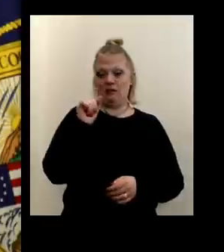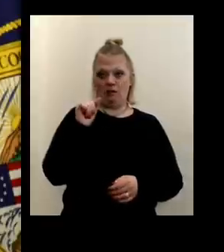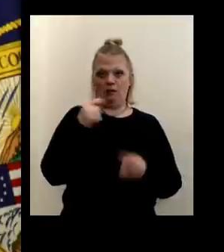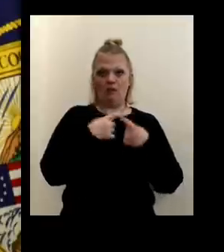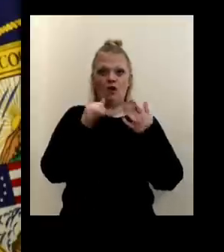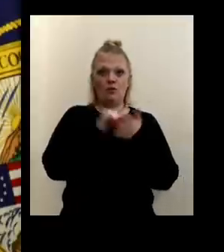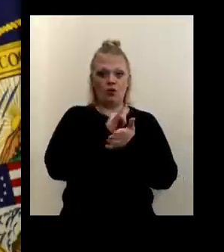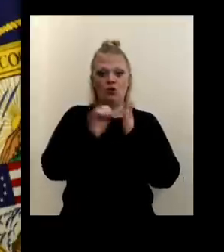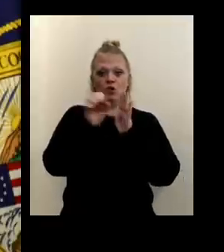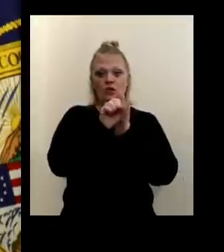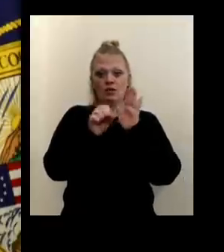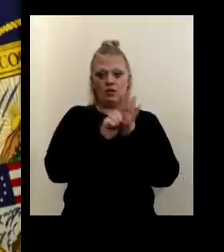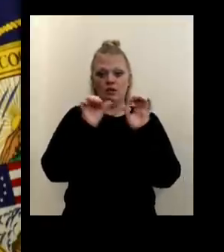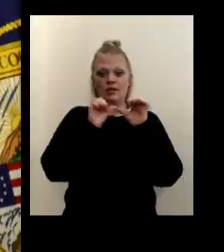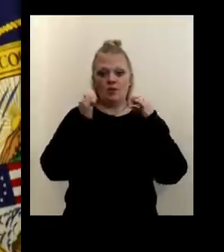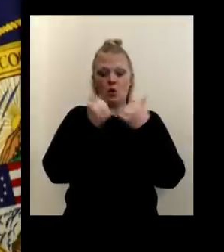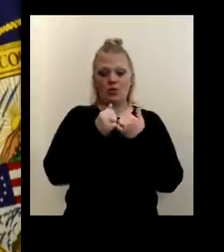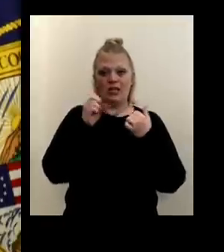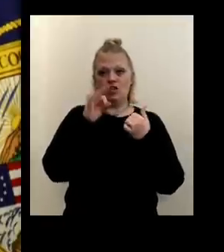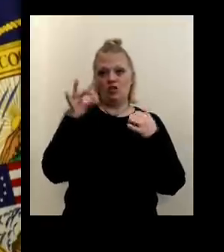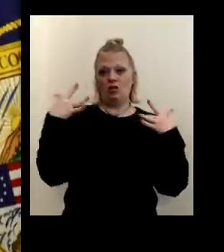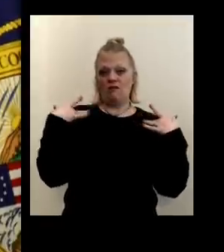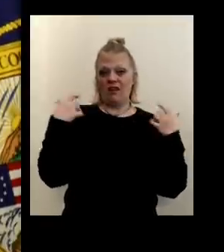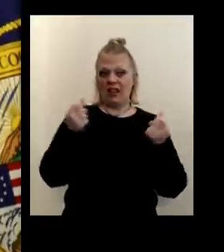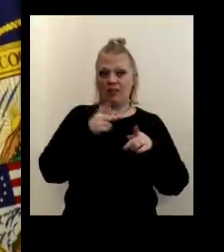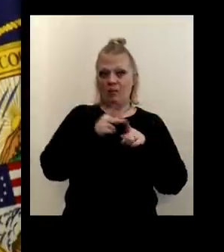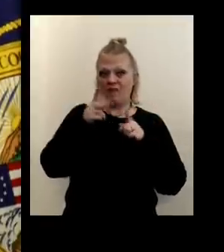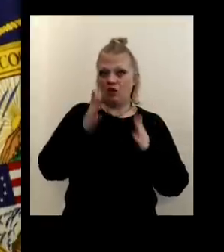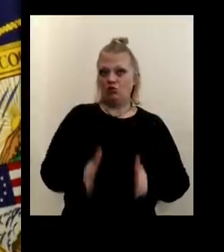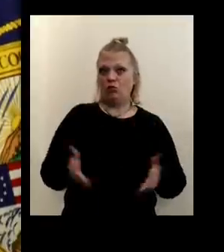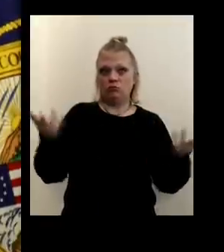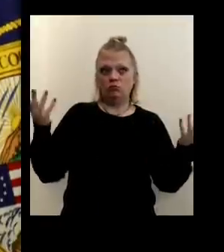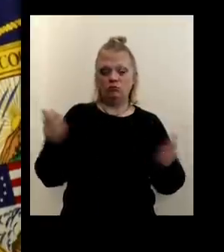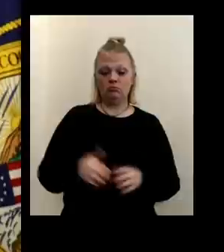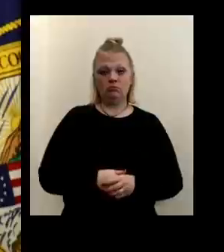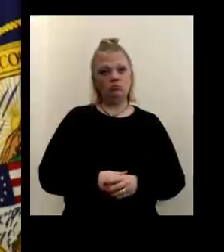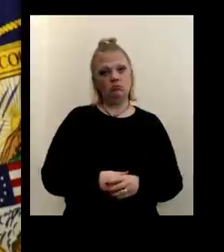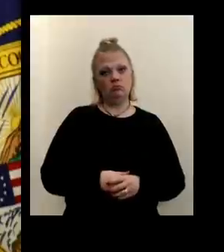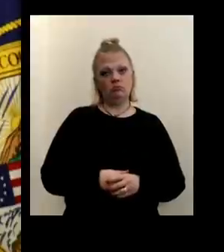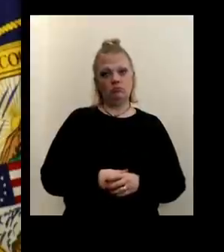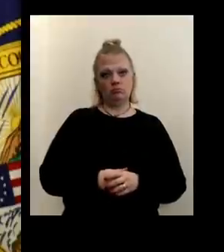York State Association of Health Professionals, I believe. And I say, Joe, uh,